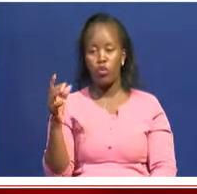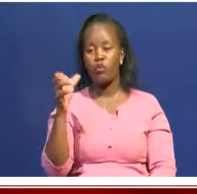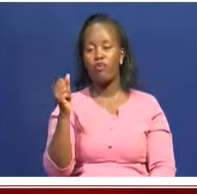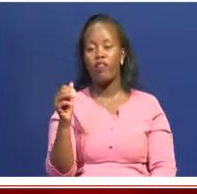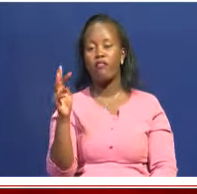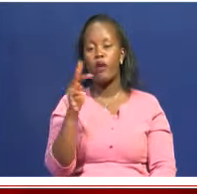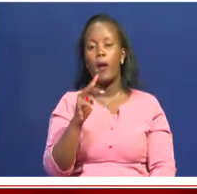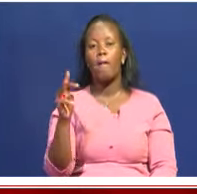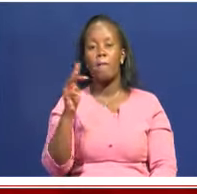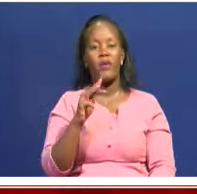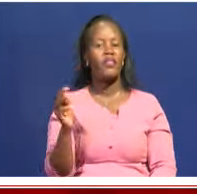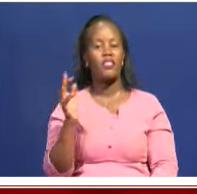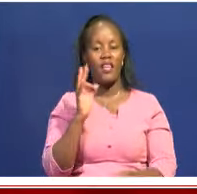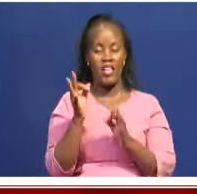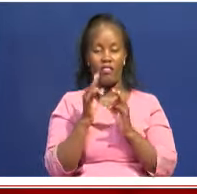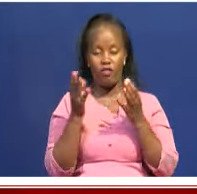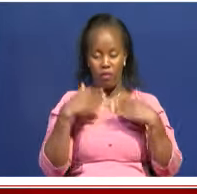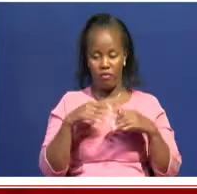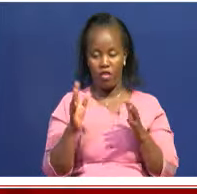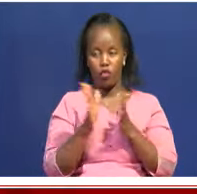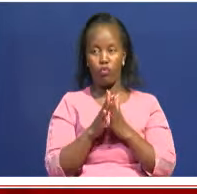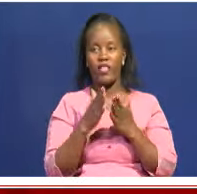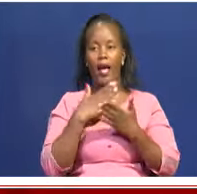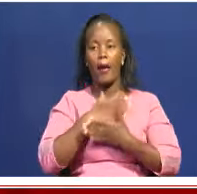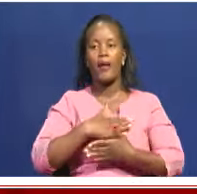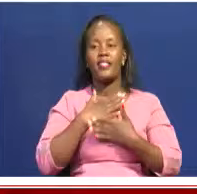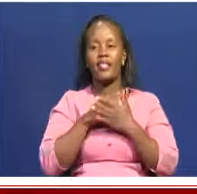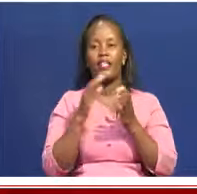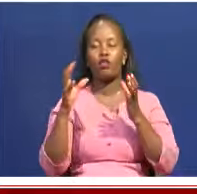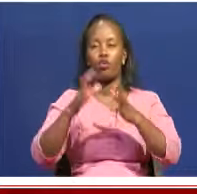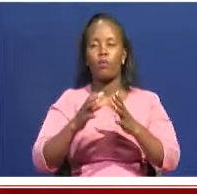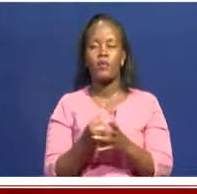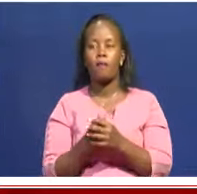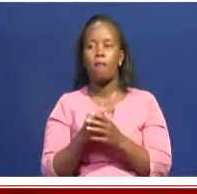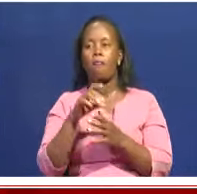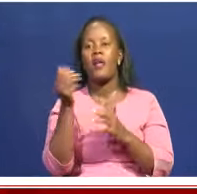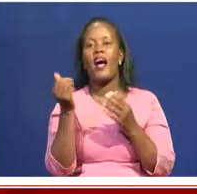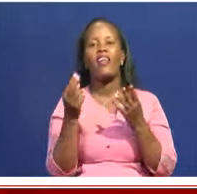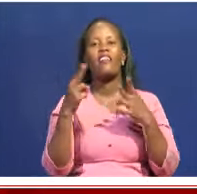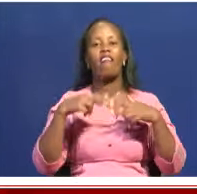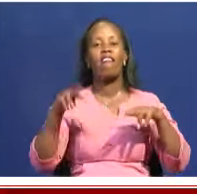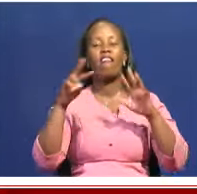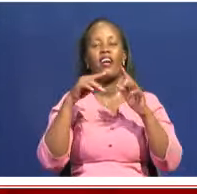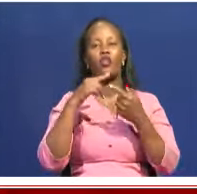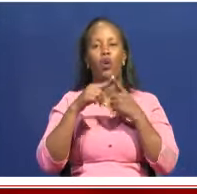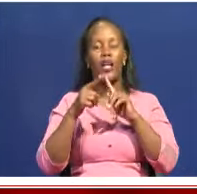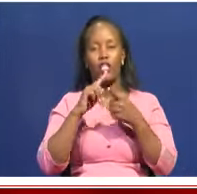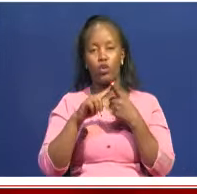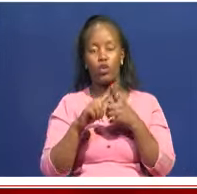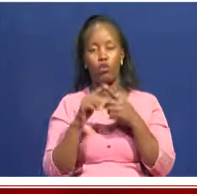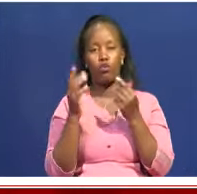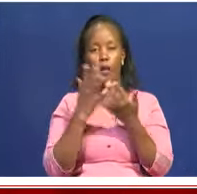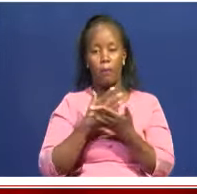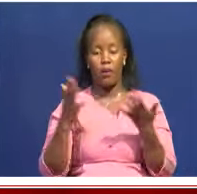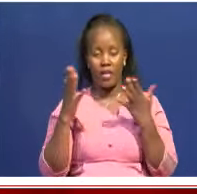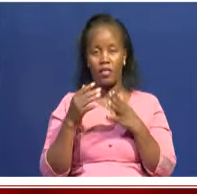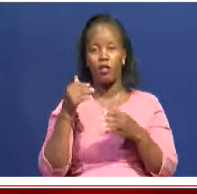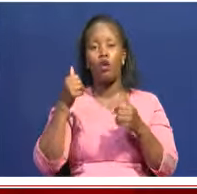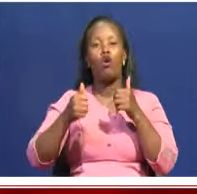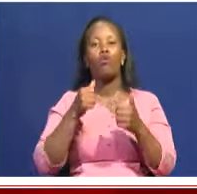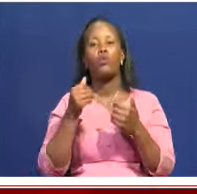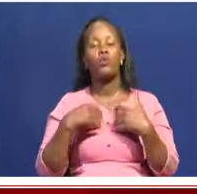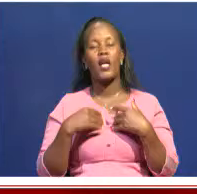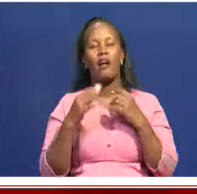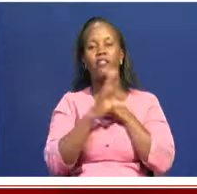that is once we're done with the science park. Another thing is value addition to the things and the products that we have, the creatives do in our